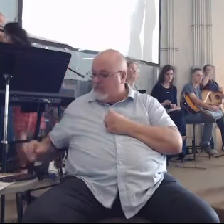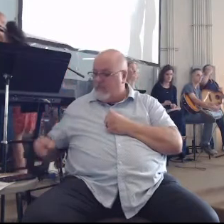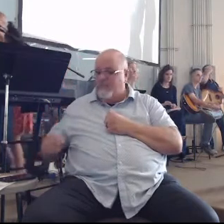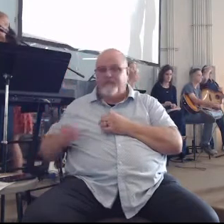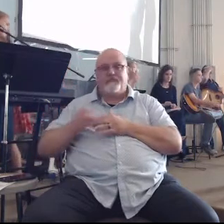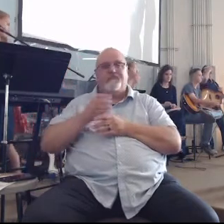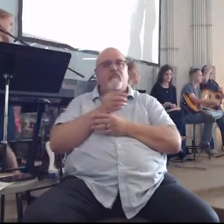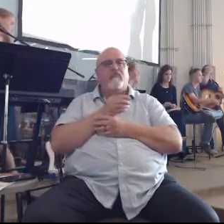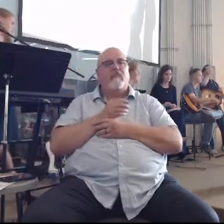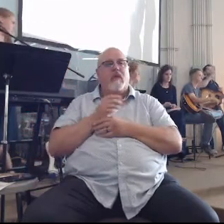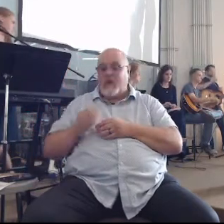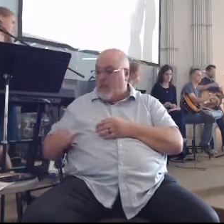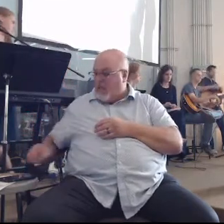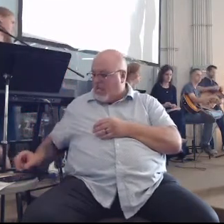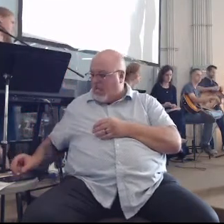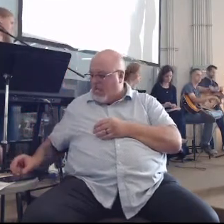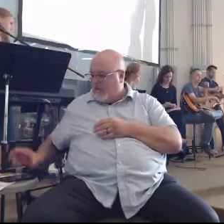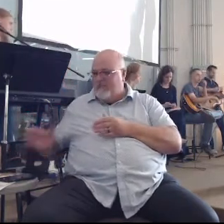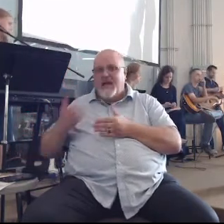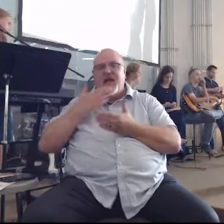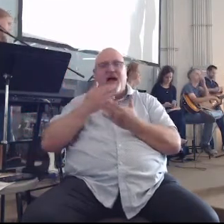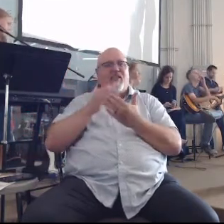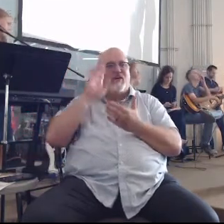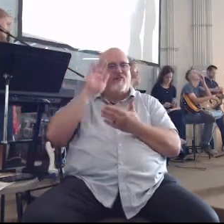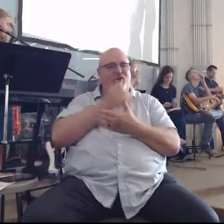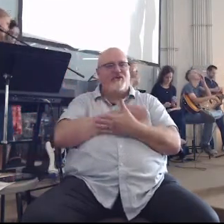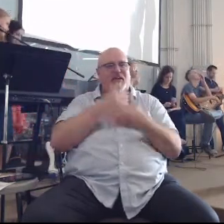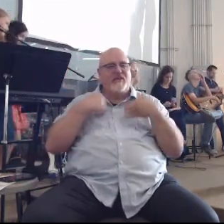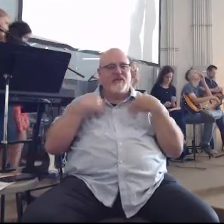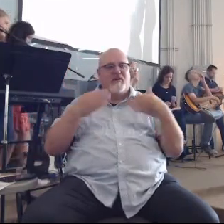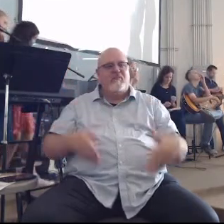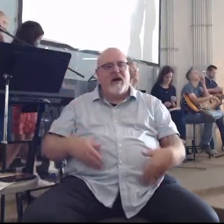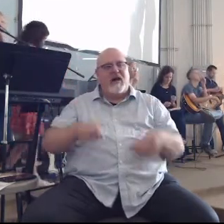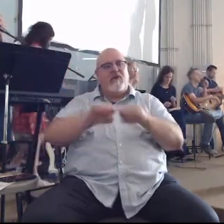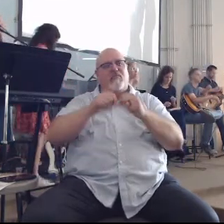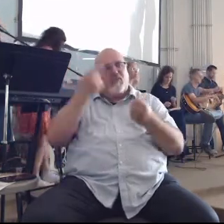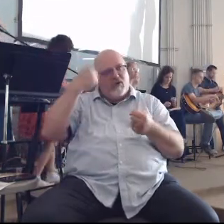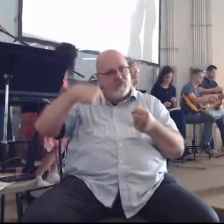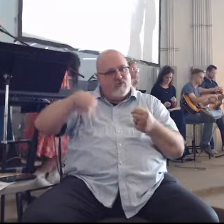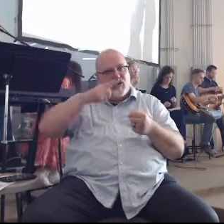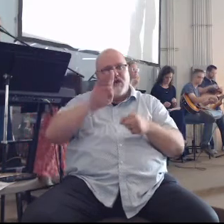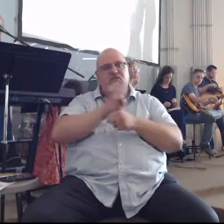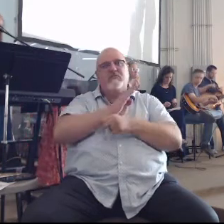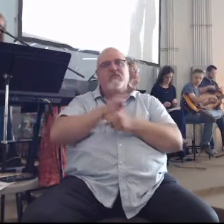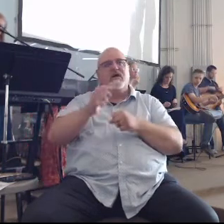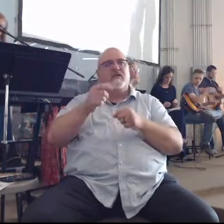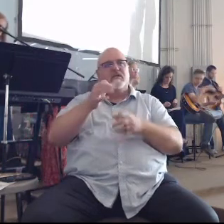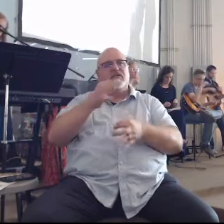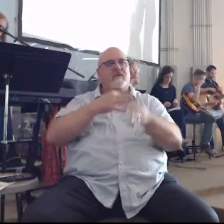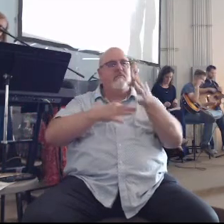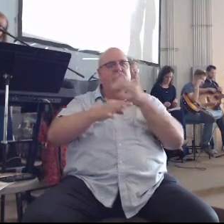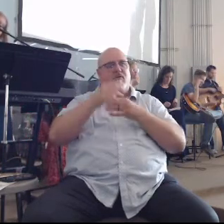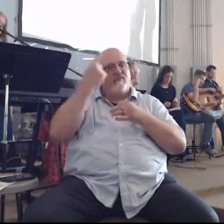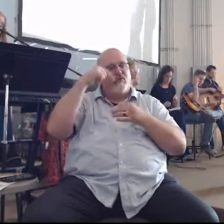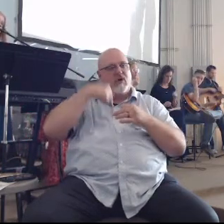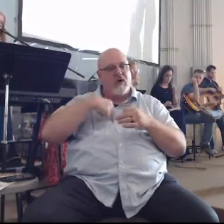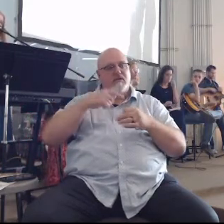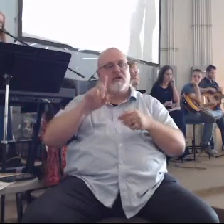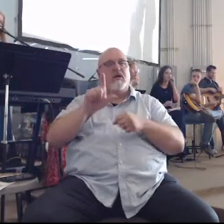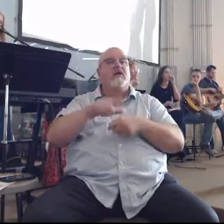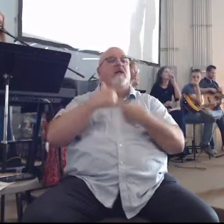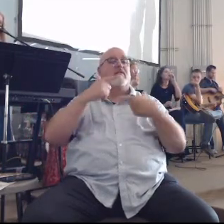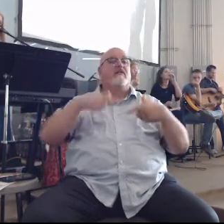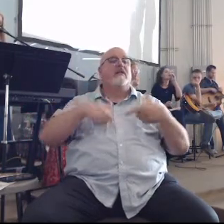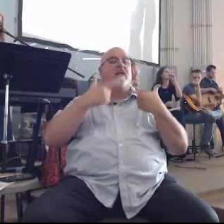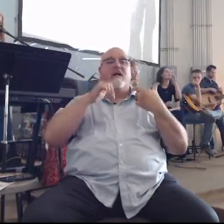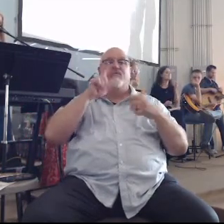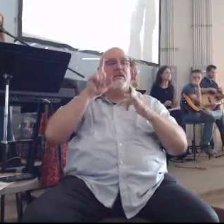thank you Lord for your son's body broken for us for doing business on our behalf for living the life that we